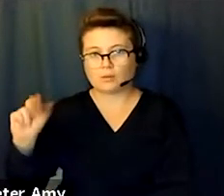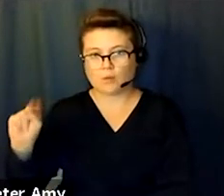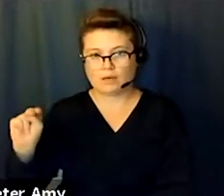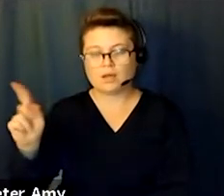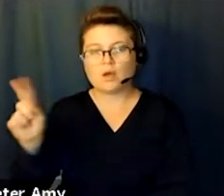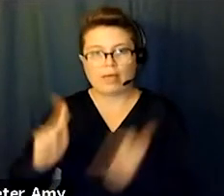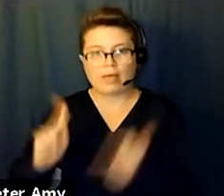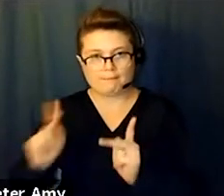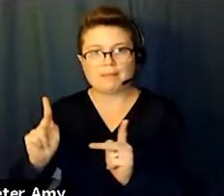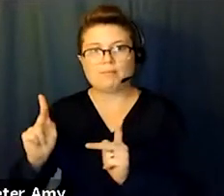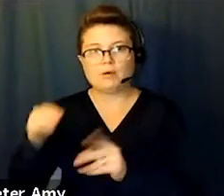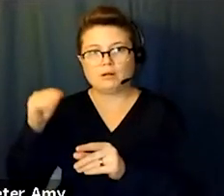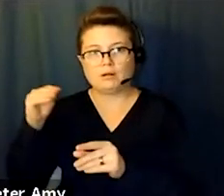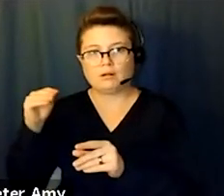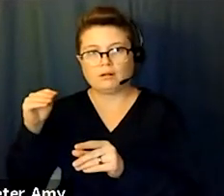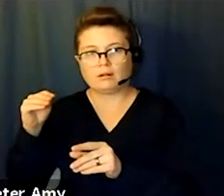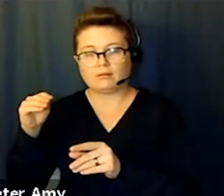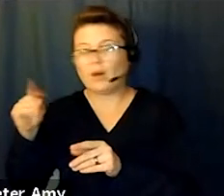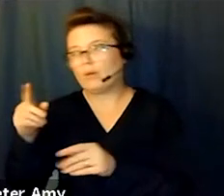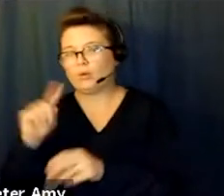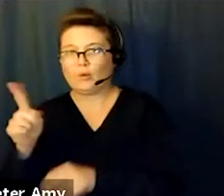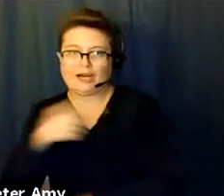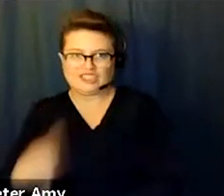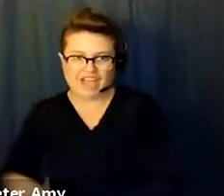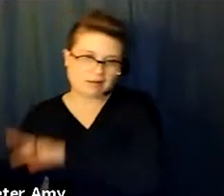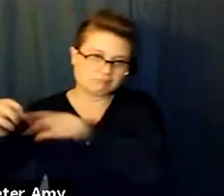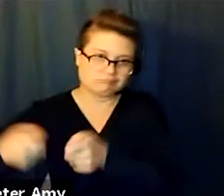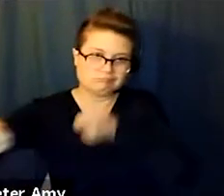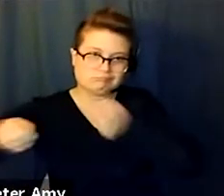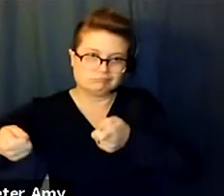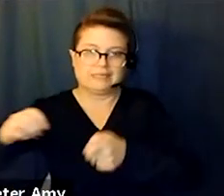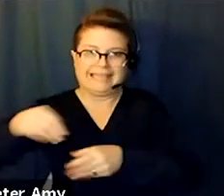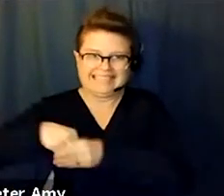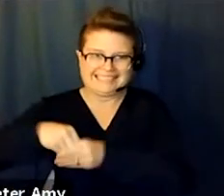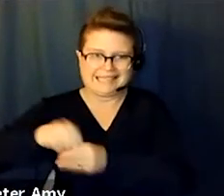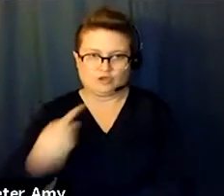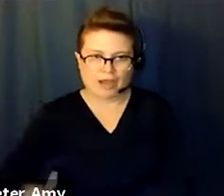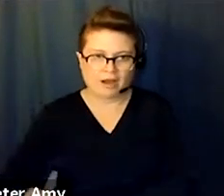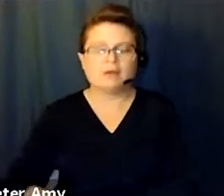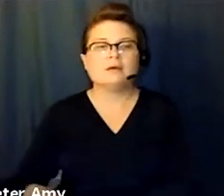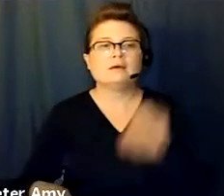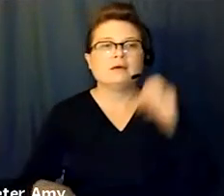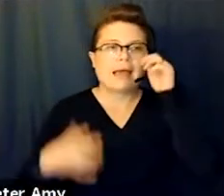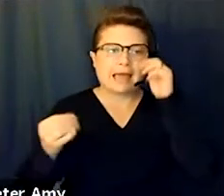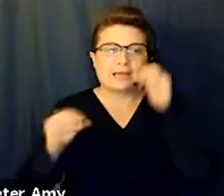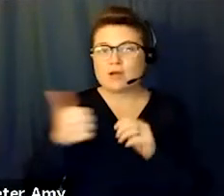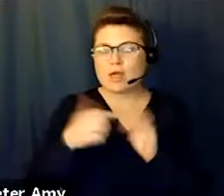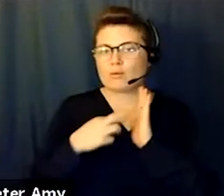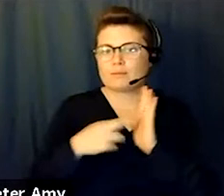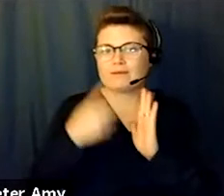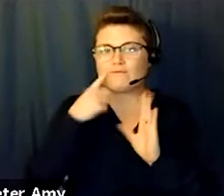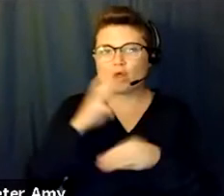People's Republic of China, occupied China. And also, another representative of the World Anti-Communist League was